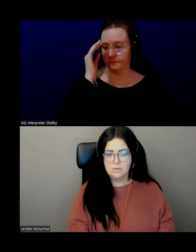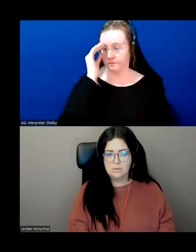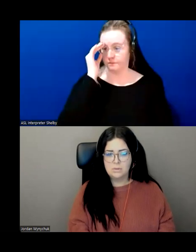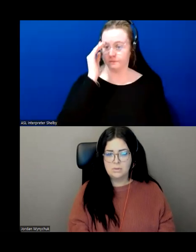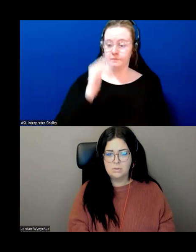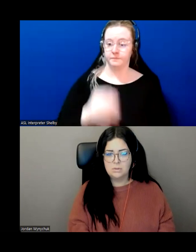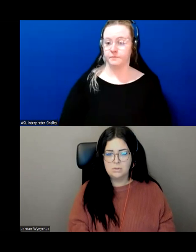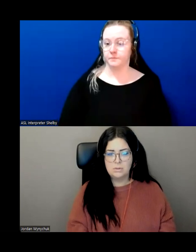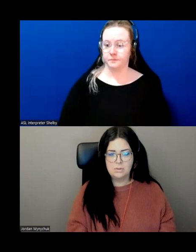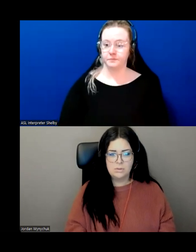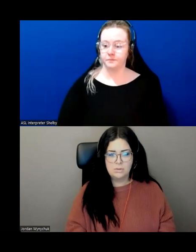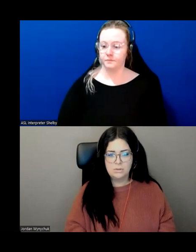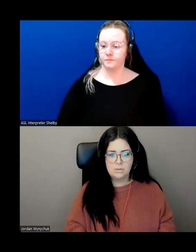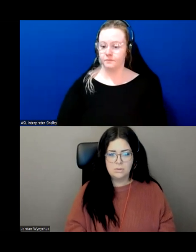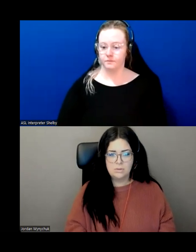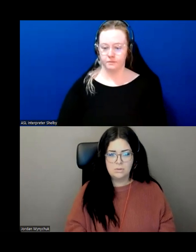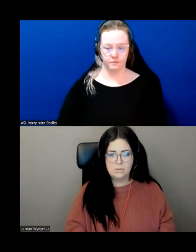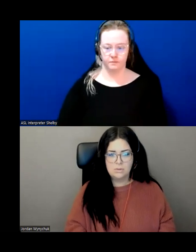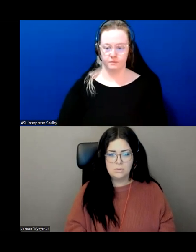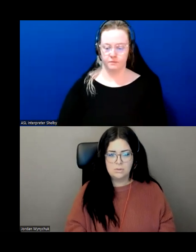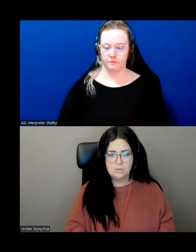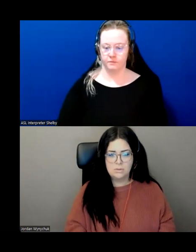okay then